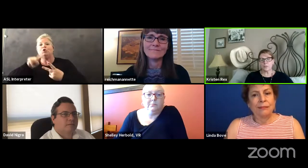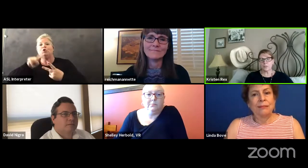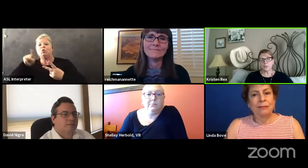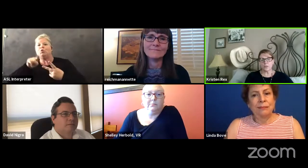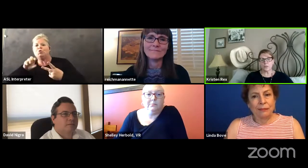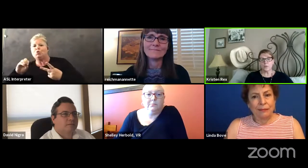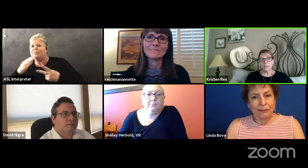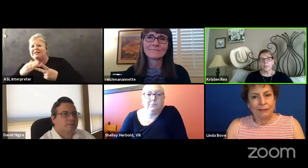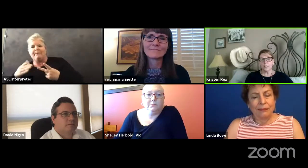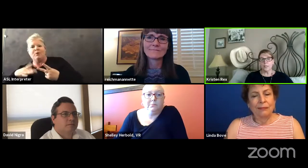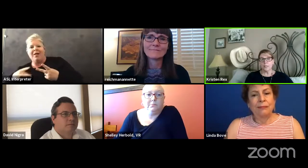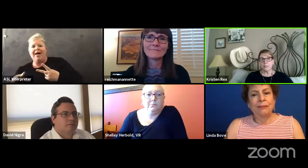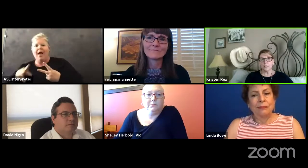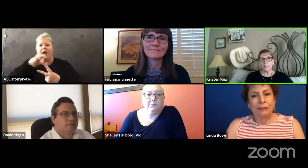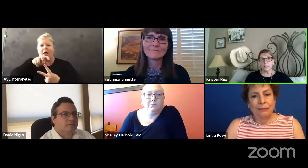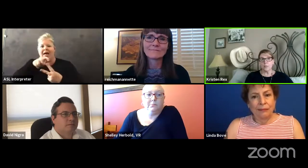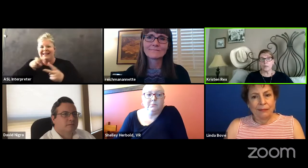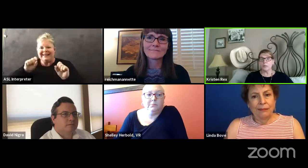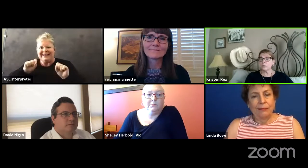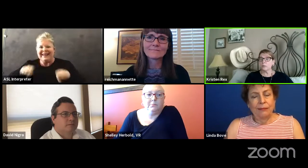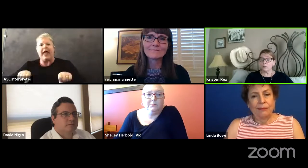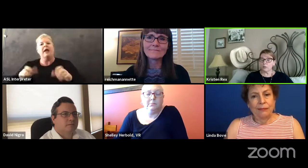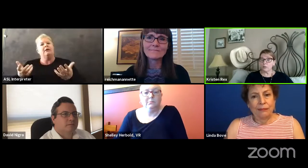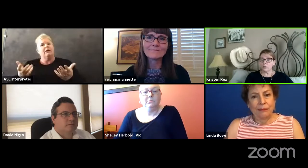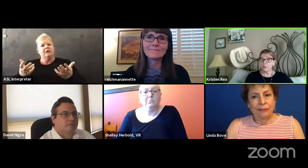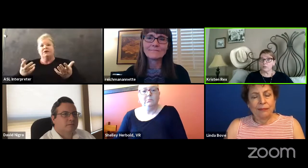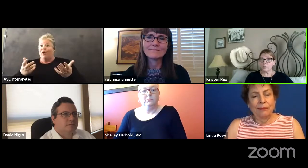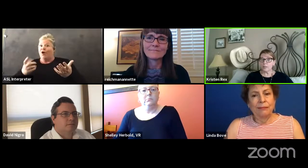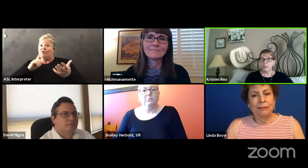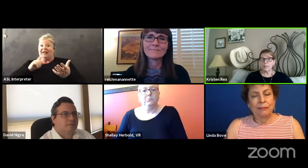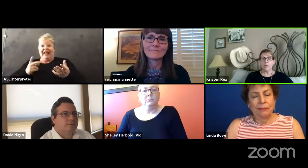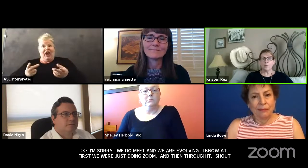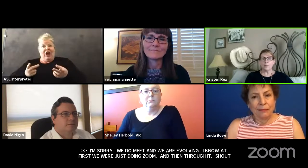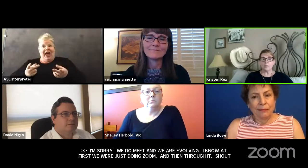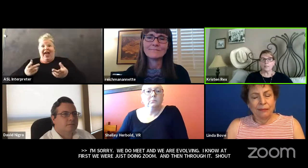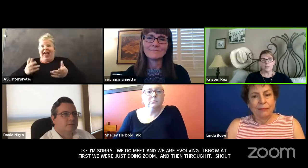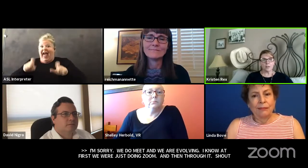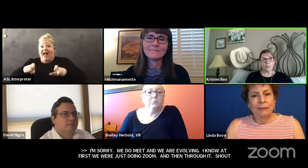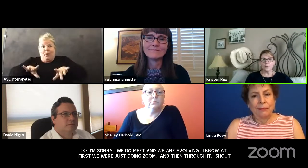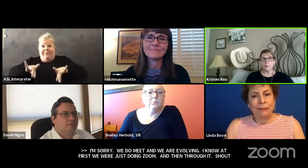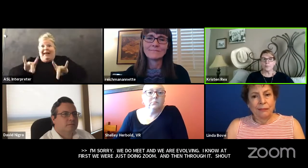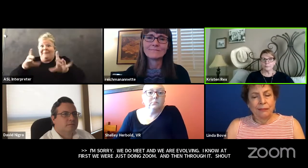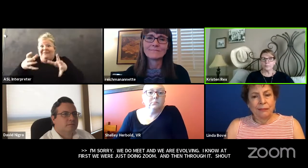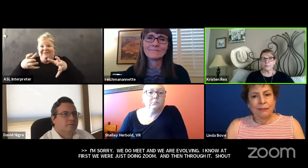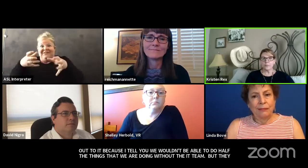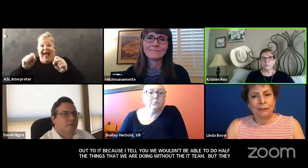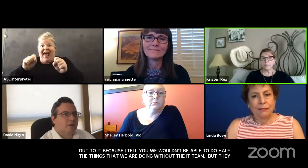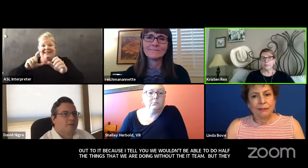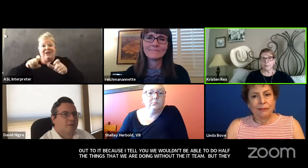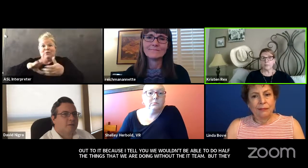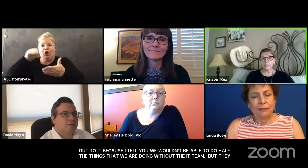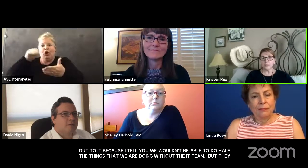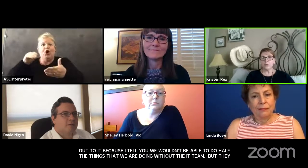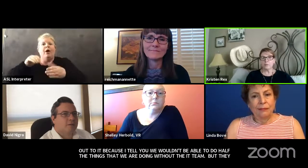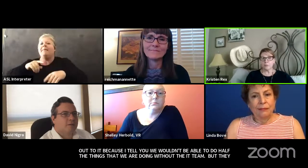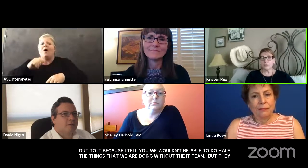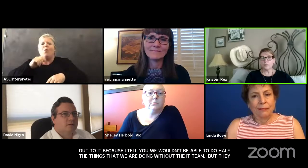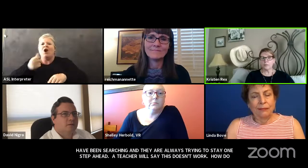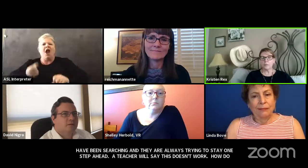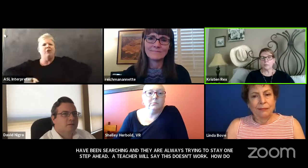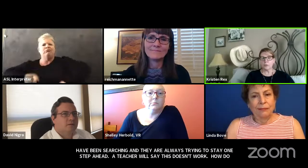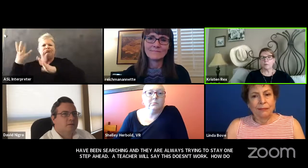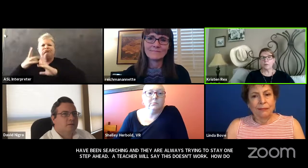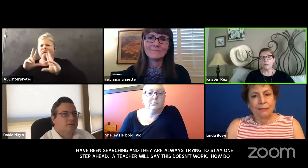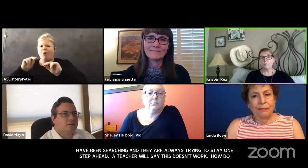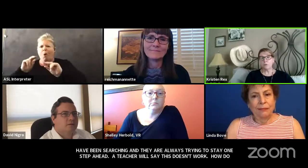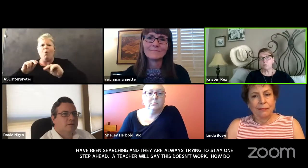their instructions. So it's a quick learning curve, as you said, but it's not going away. We're definitely focusing on our future